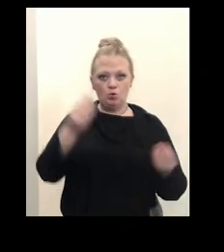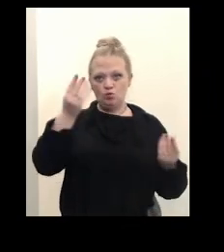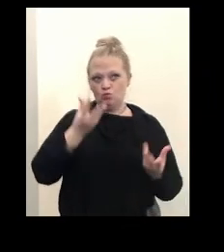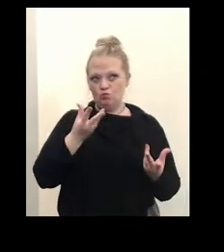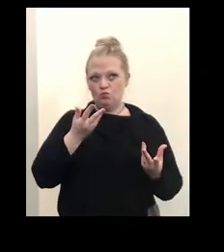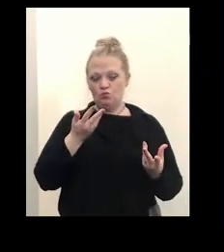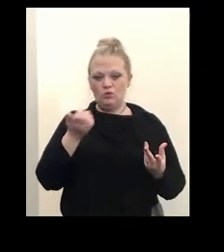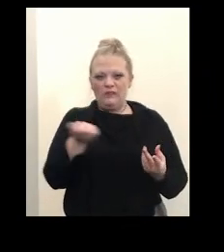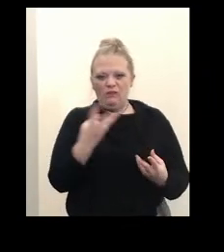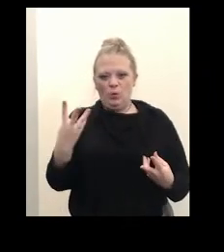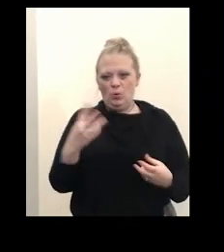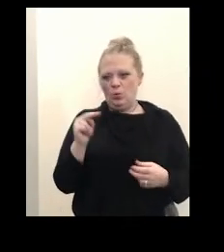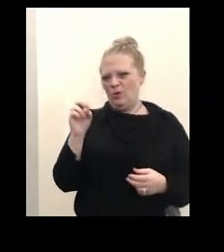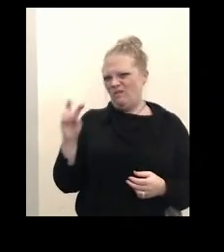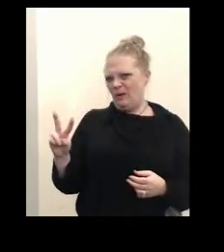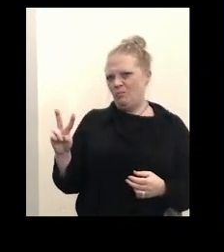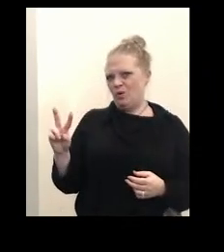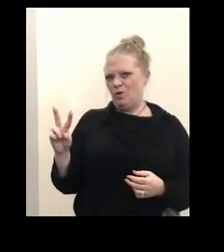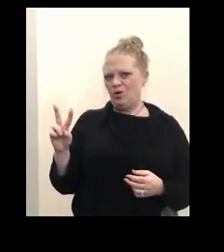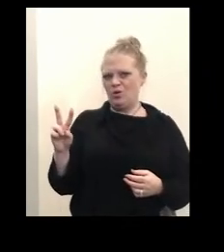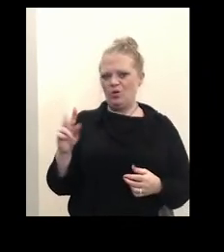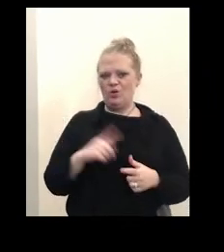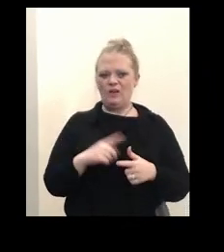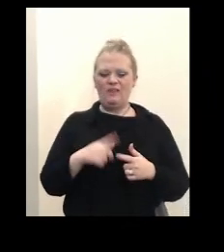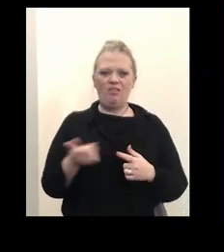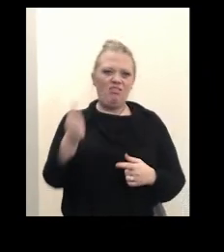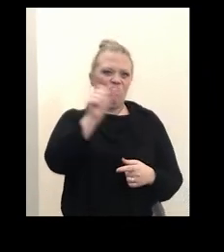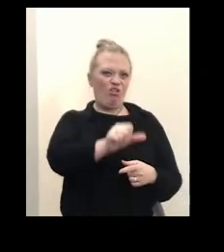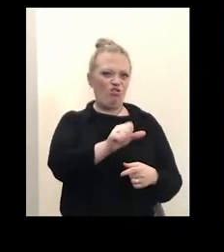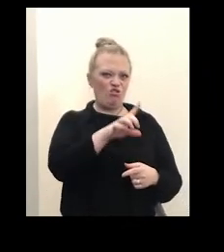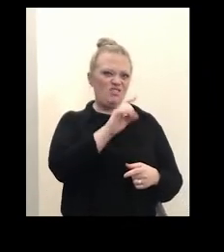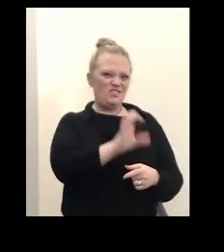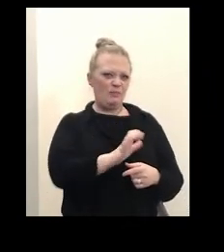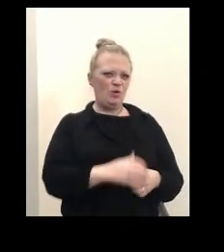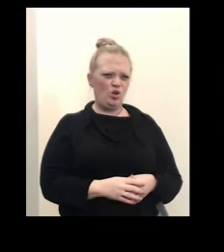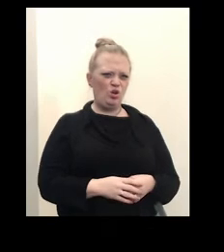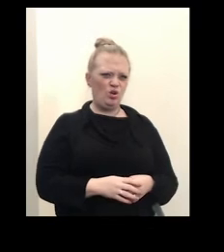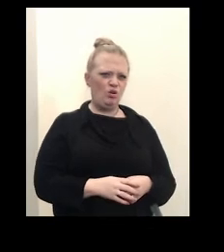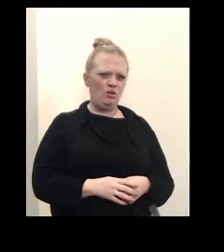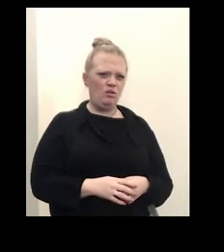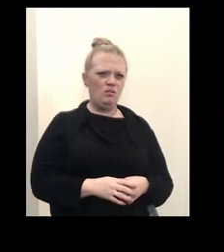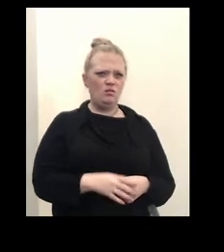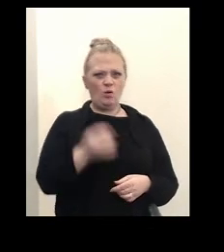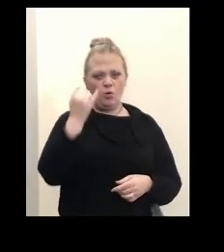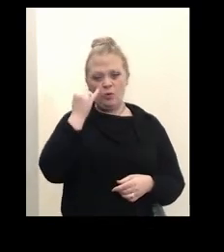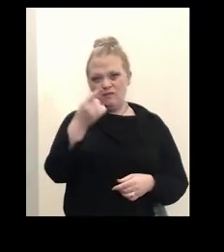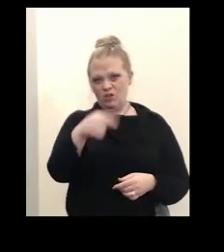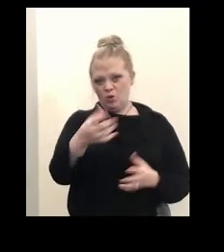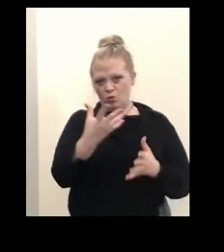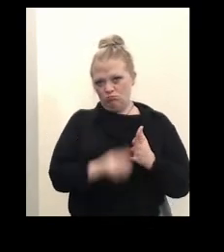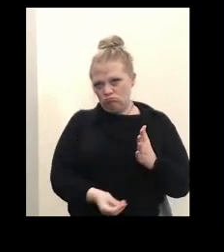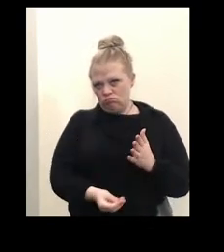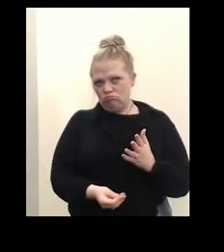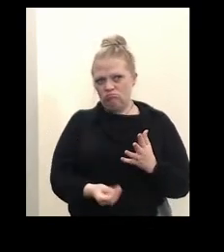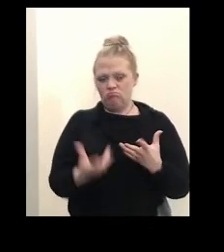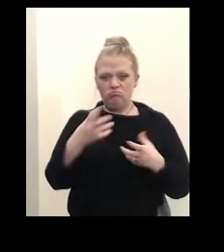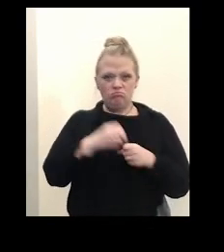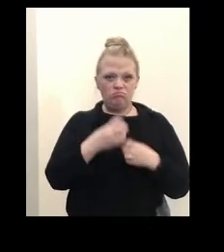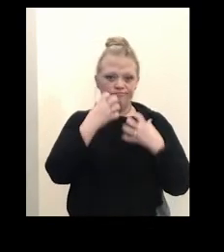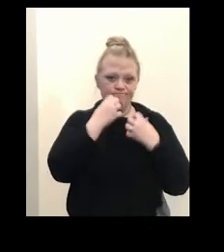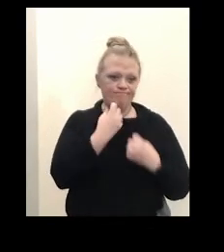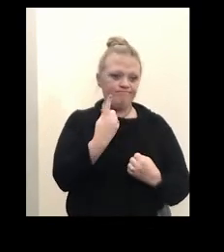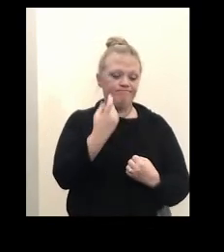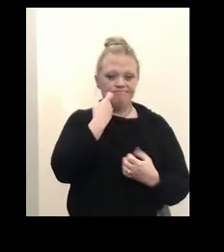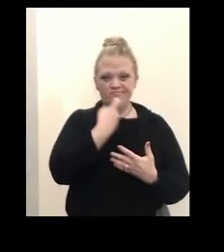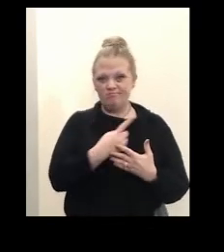in November, the rest of them are in December. So to those who've lost a loved one, including those who may have lost a loved one in the last week alone,